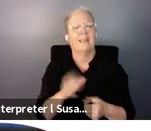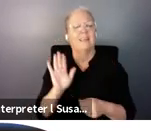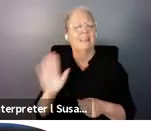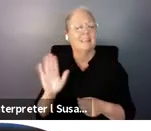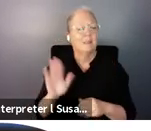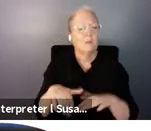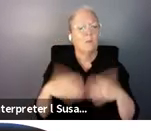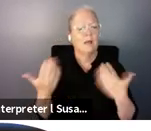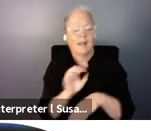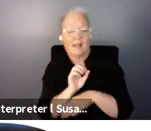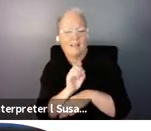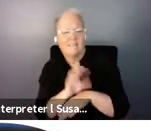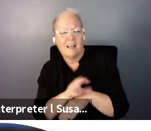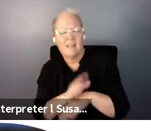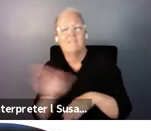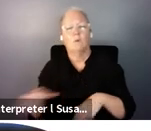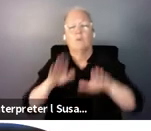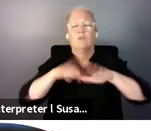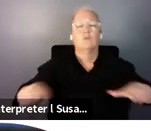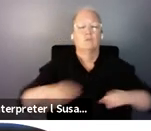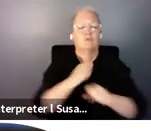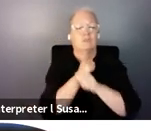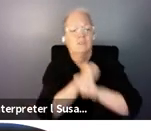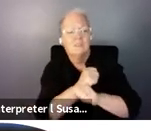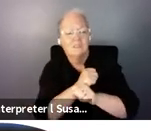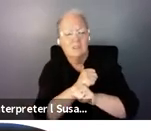and Central Asia, speaking about the care economy.